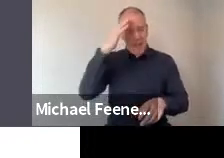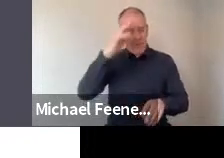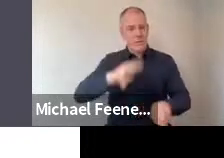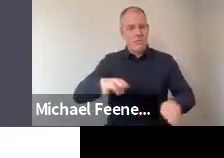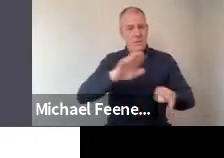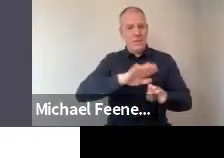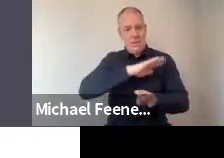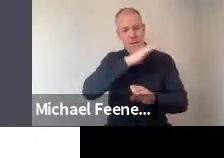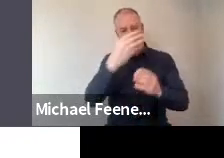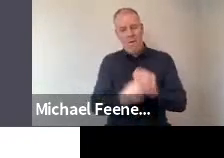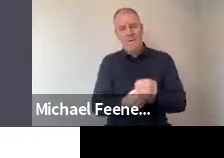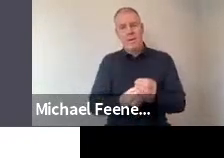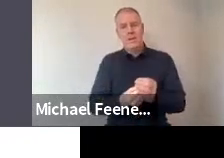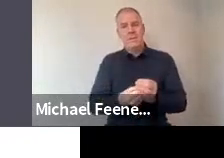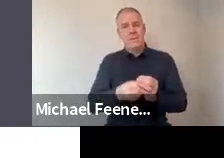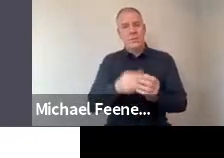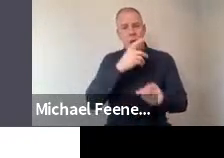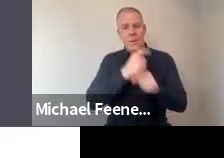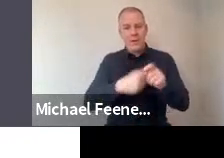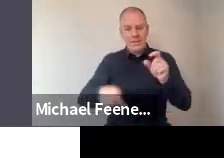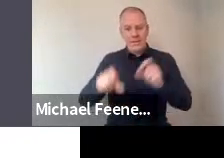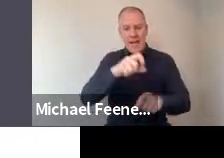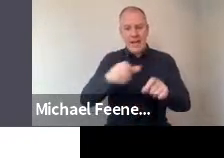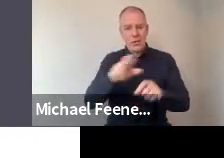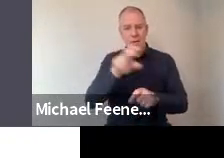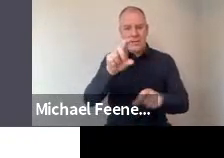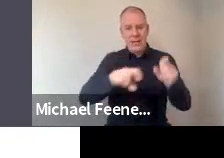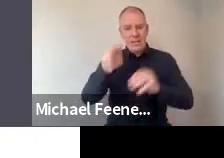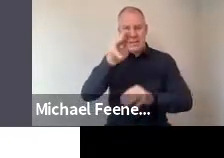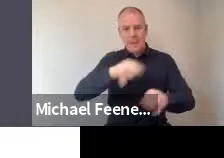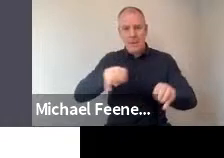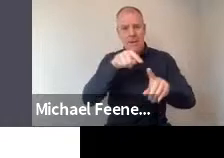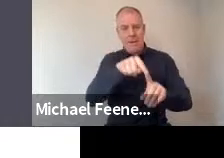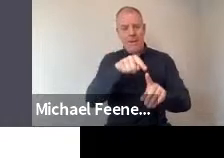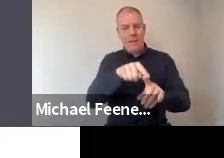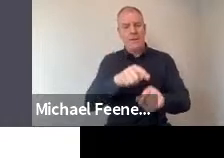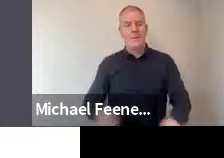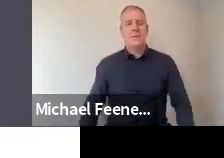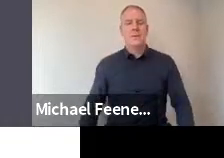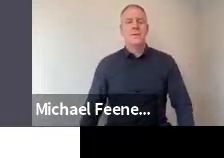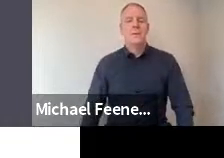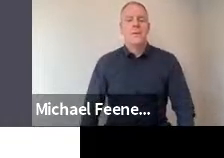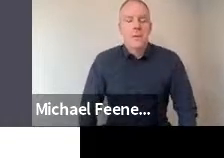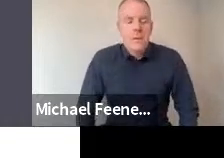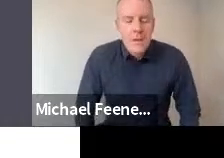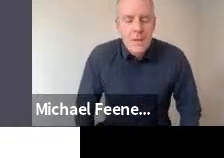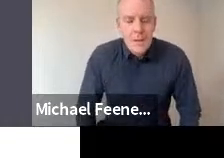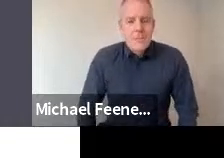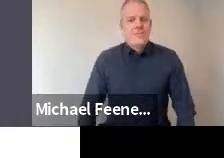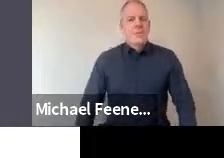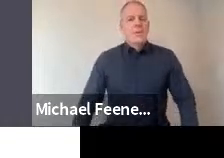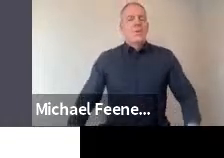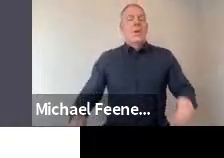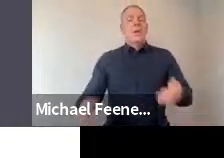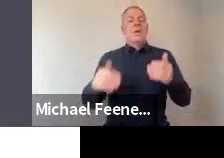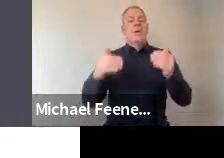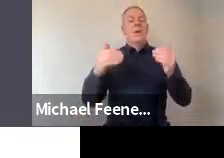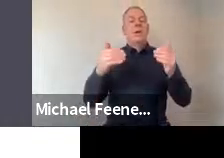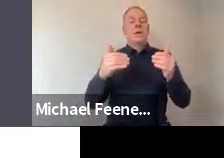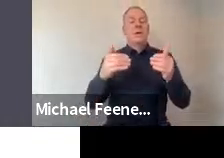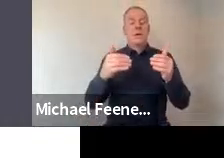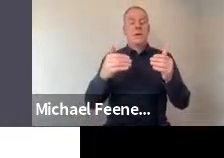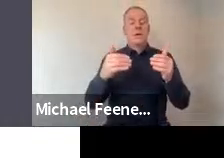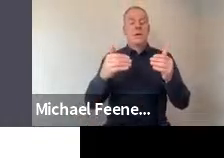public about science and scientists. And so we matched some of our questions to previous